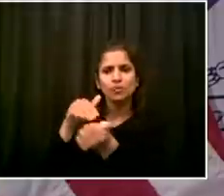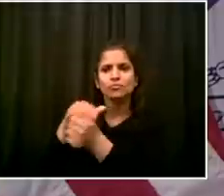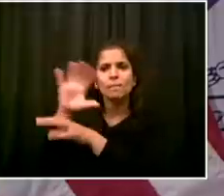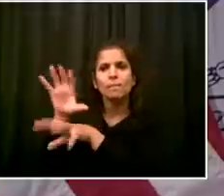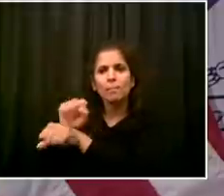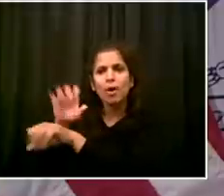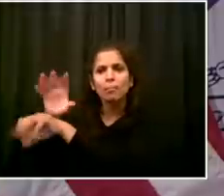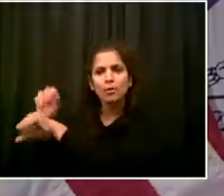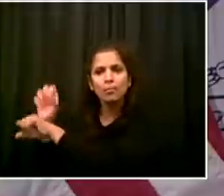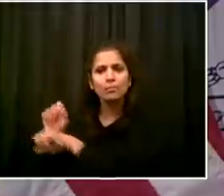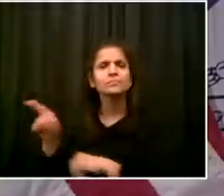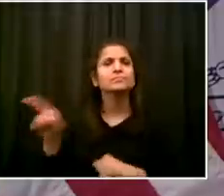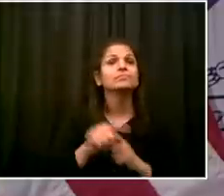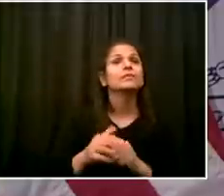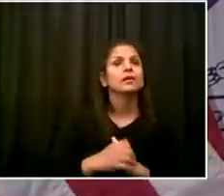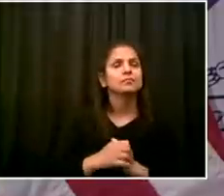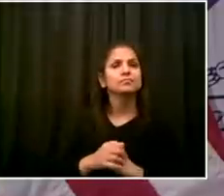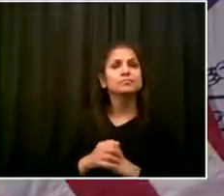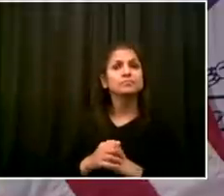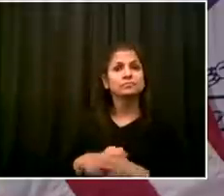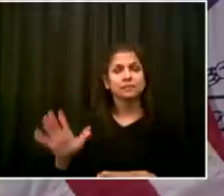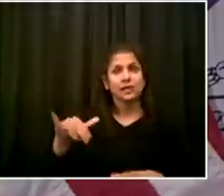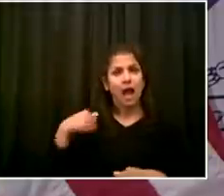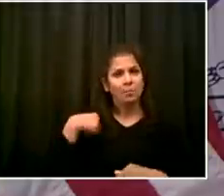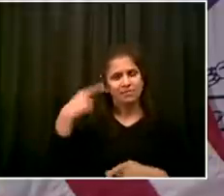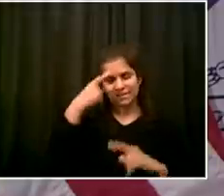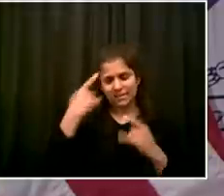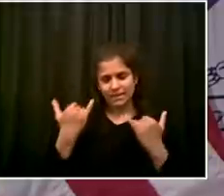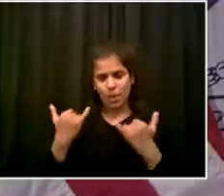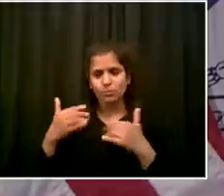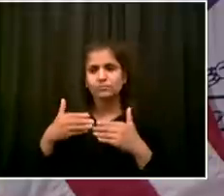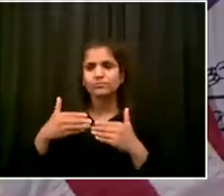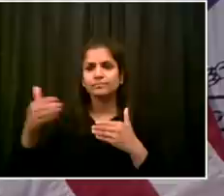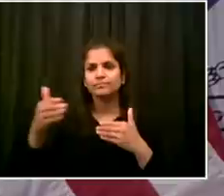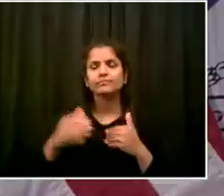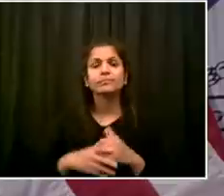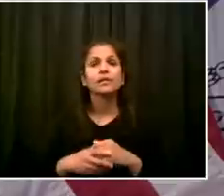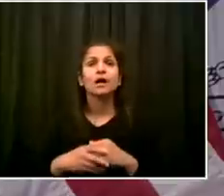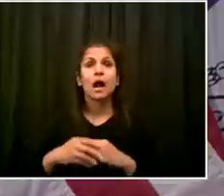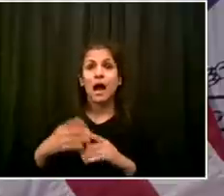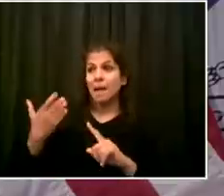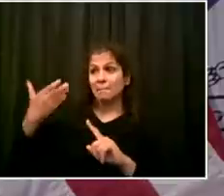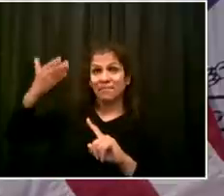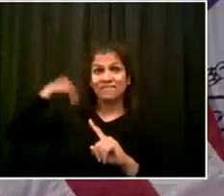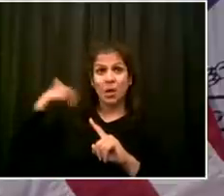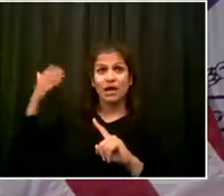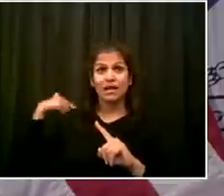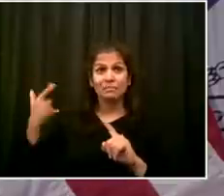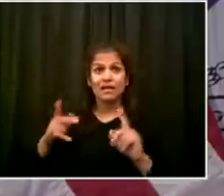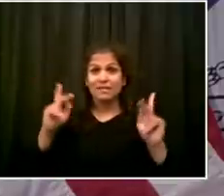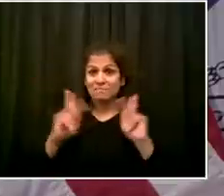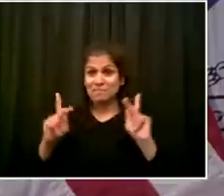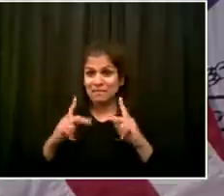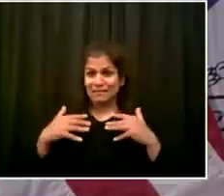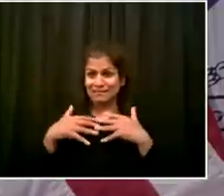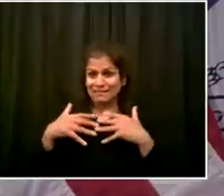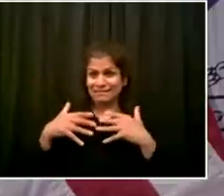is allowed and that even many things that were allowed, people were not doing out of real concern.